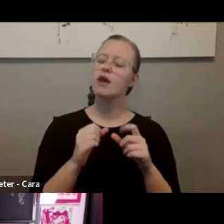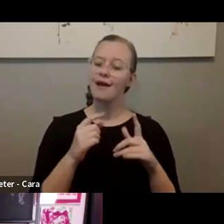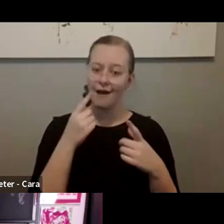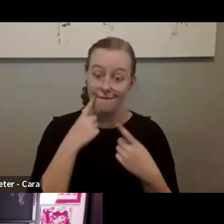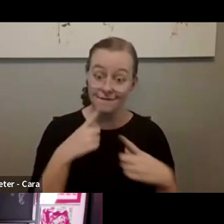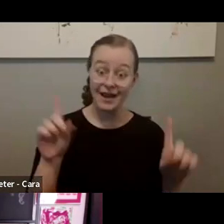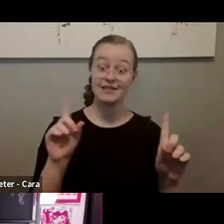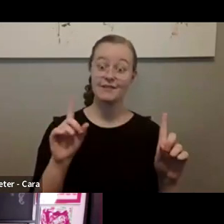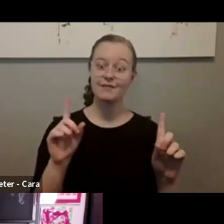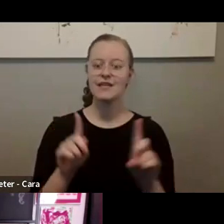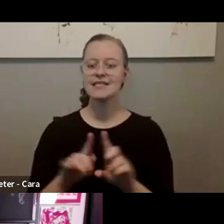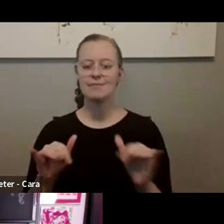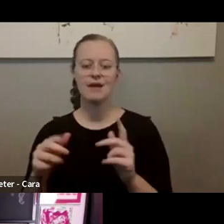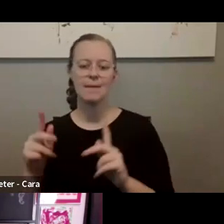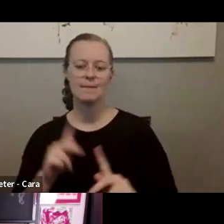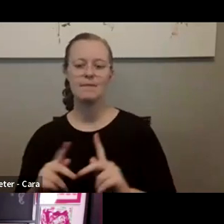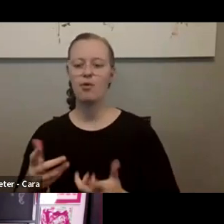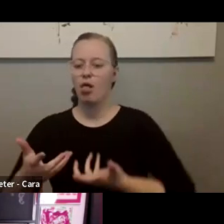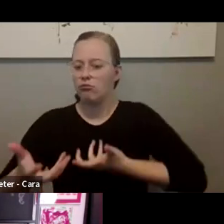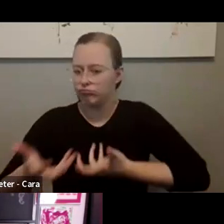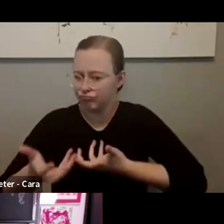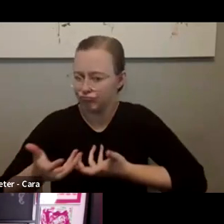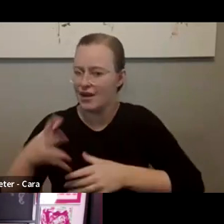that, you know, folks are engaged?